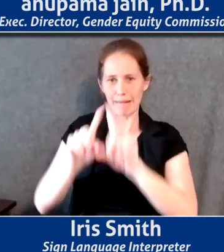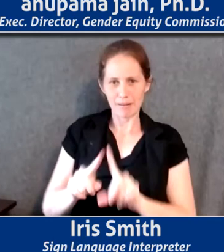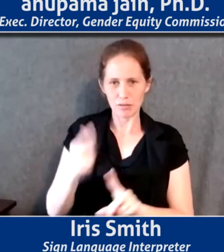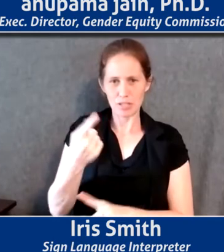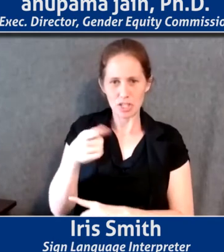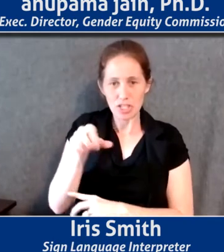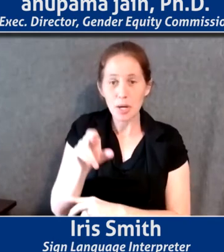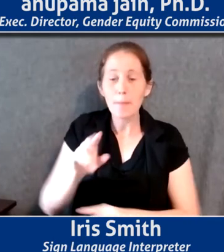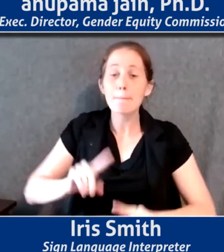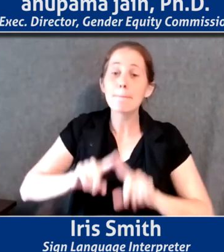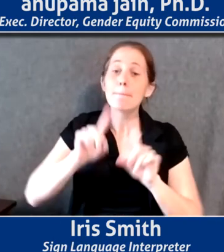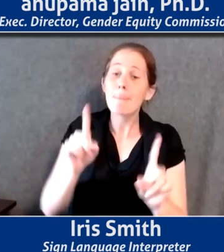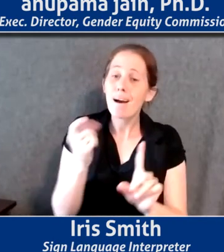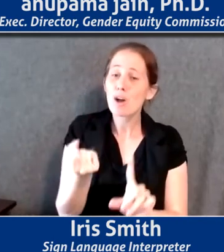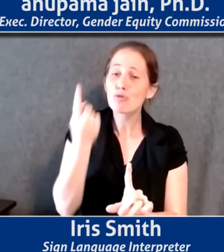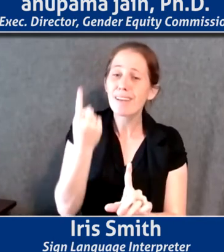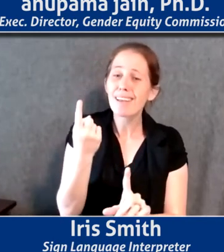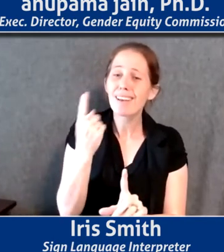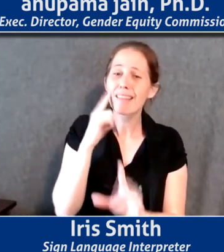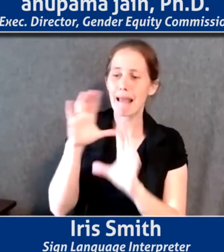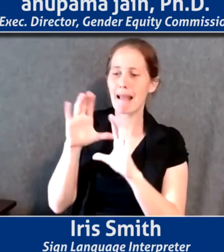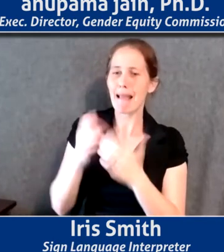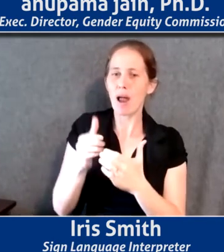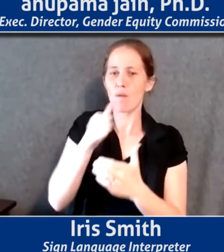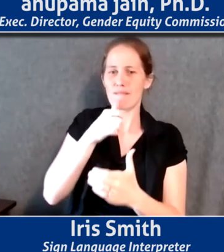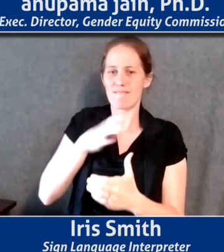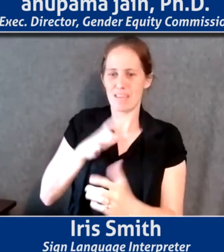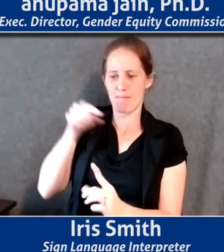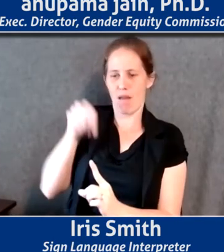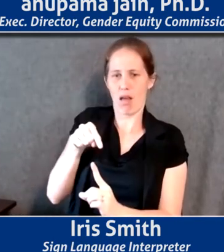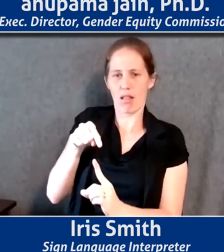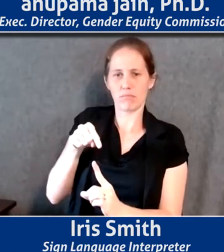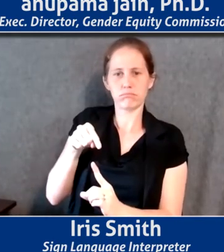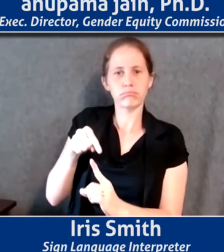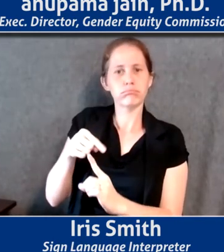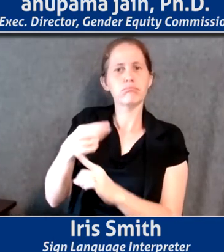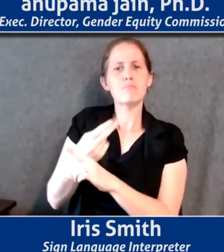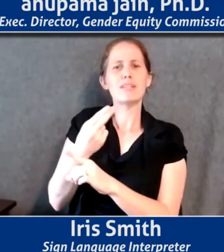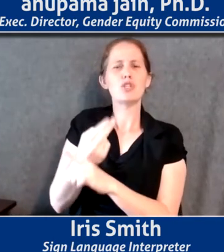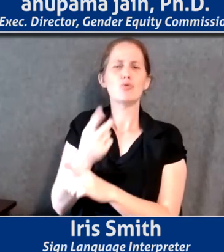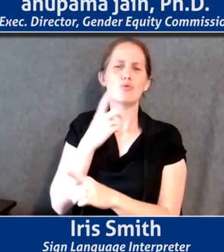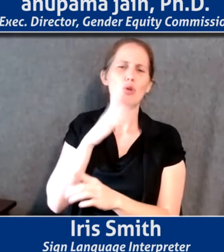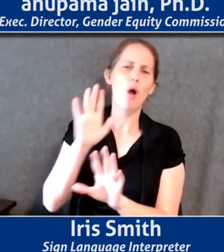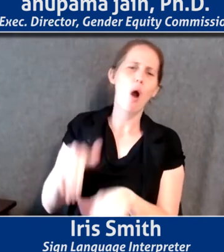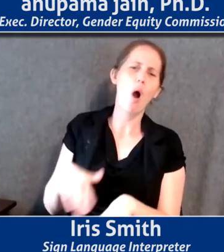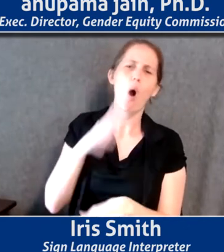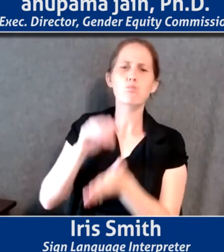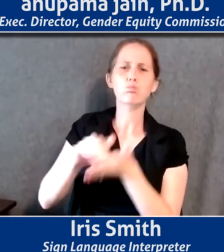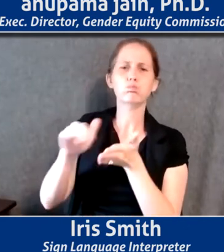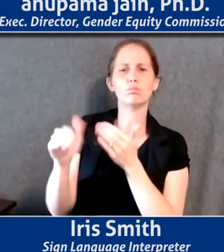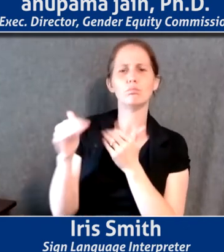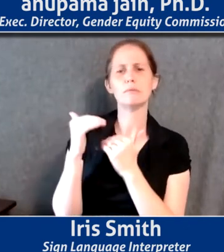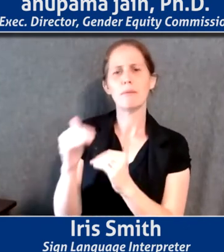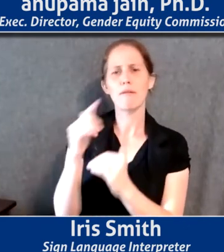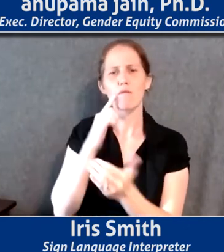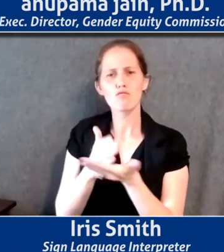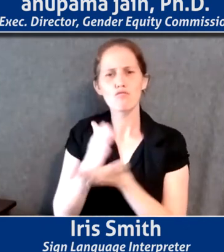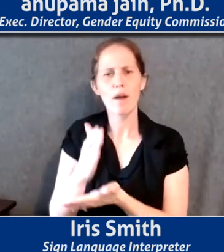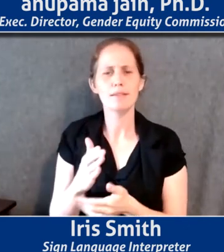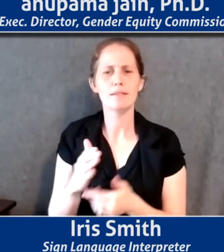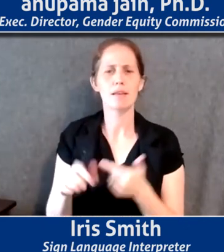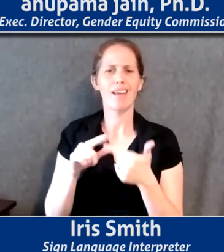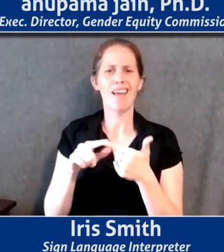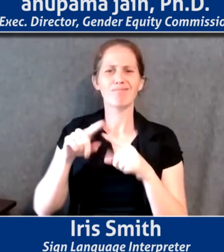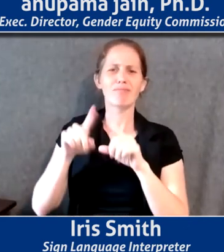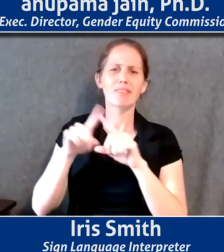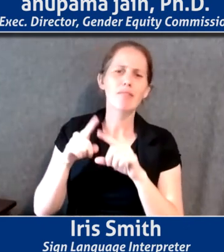However, the category of female has been used to justify limitations to rights. There have been narratives